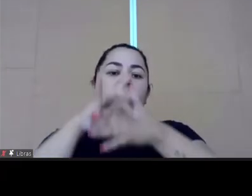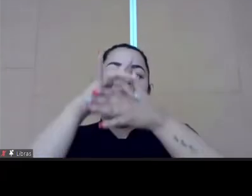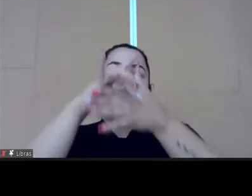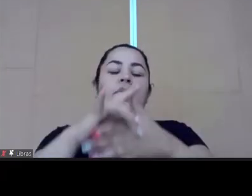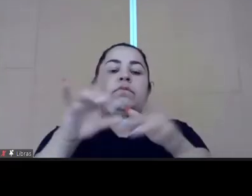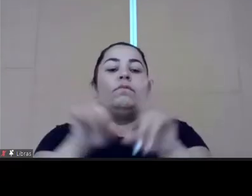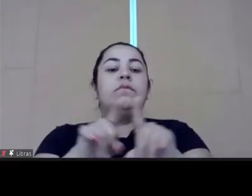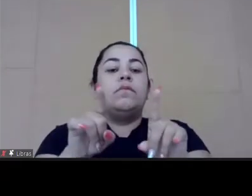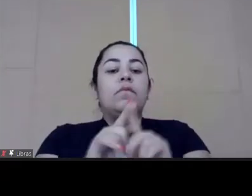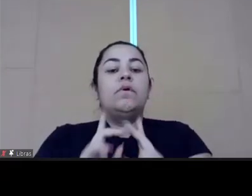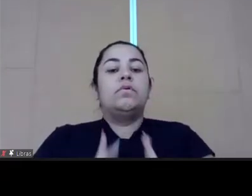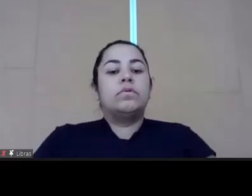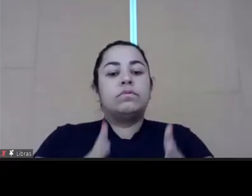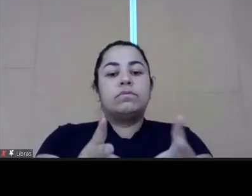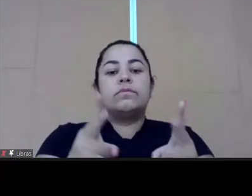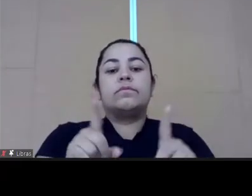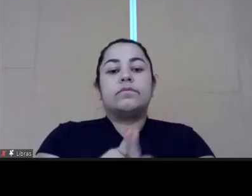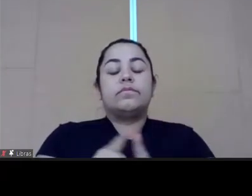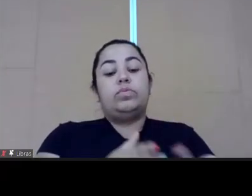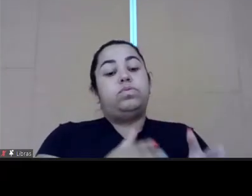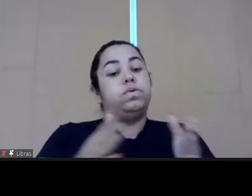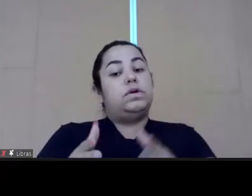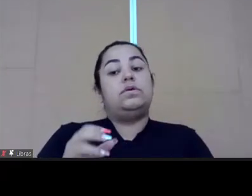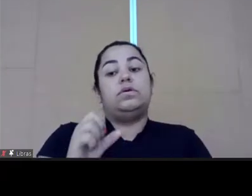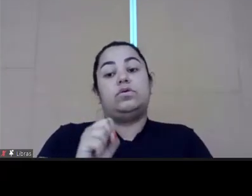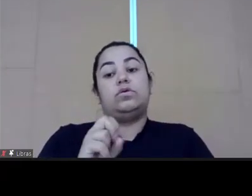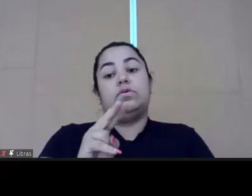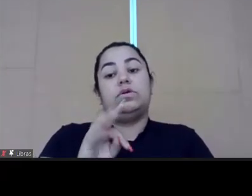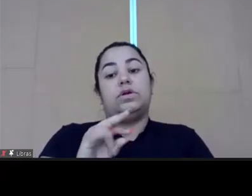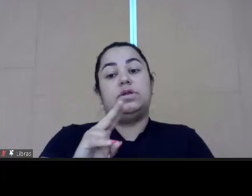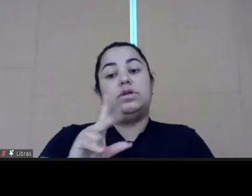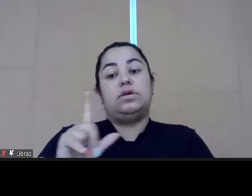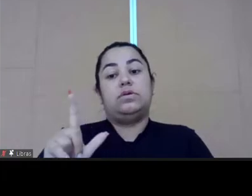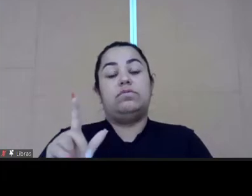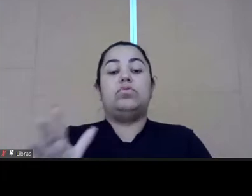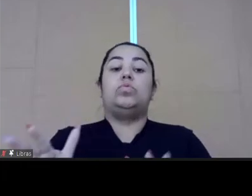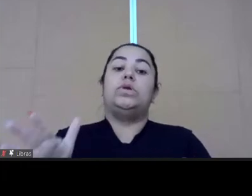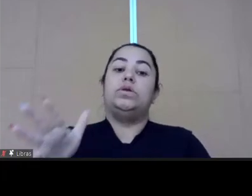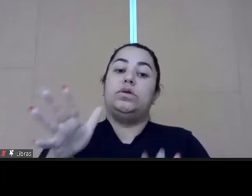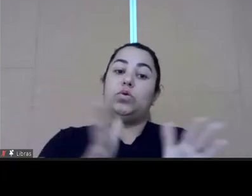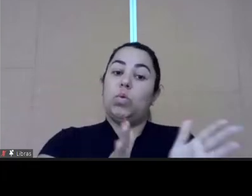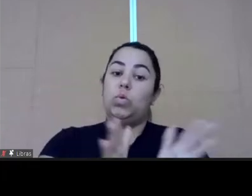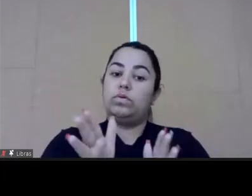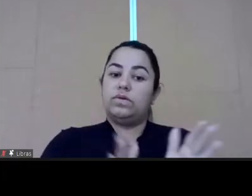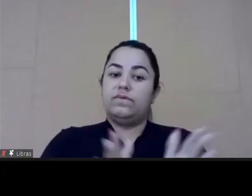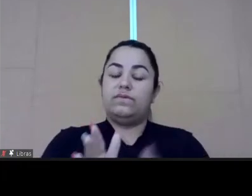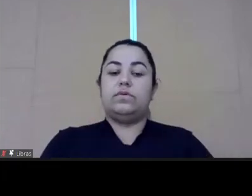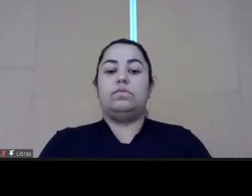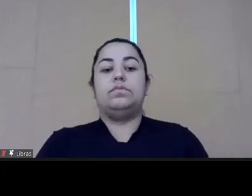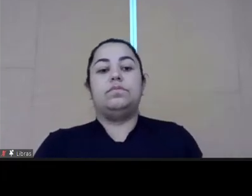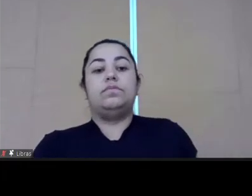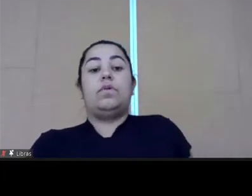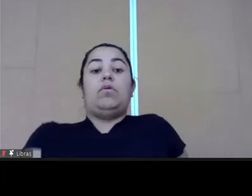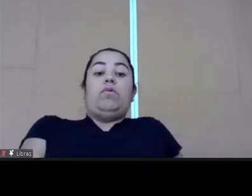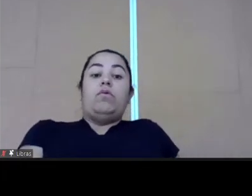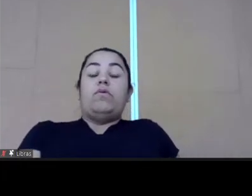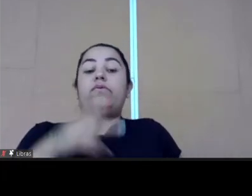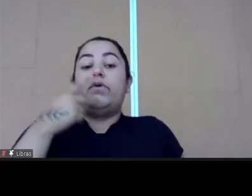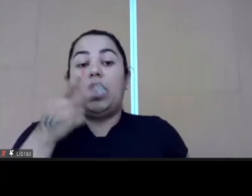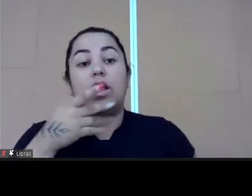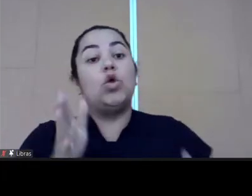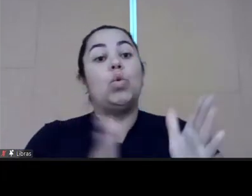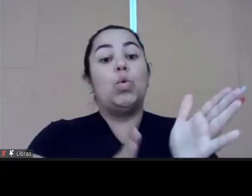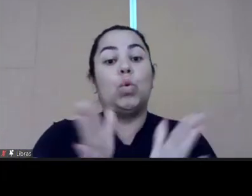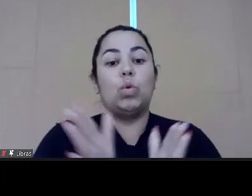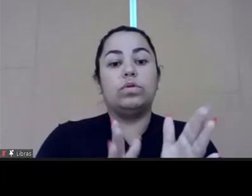this without leadership and we have to continue these processes in a sustainable and inclusive way. Today